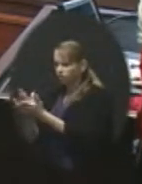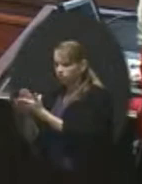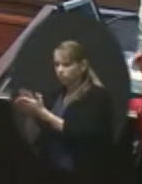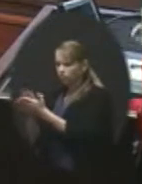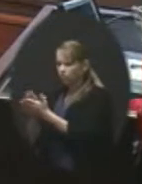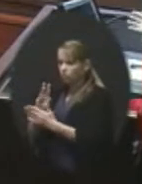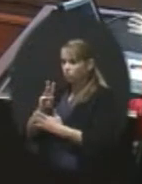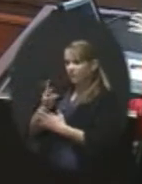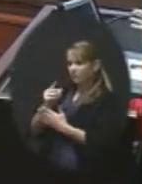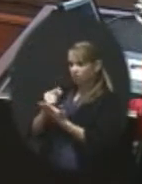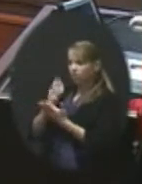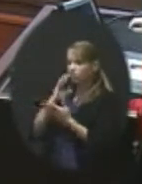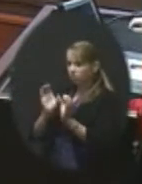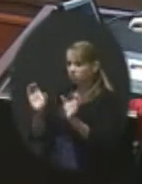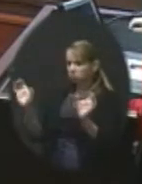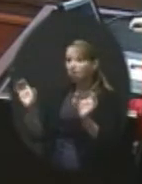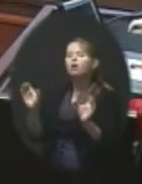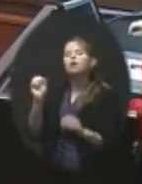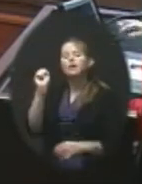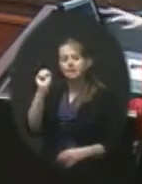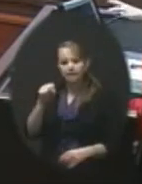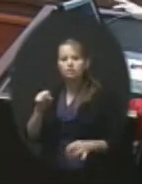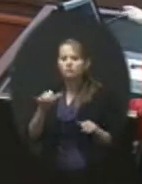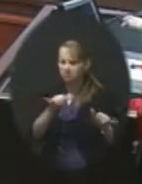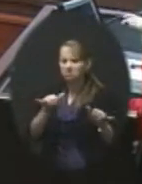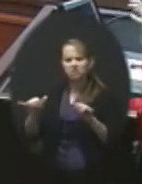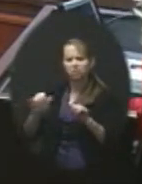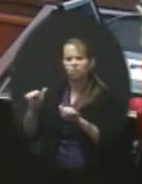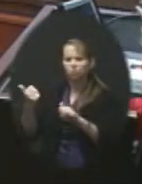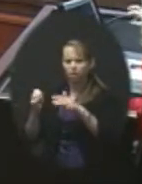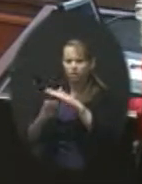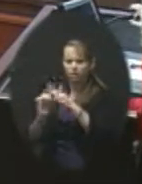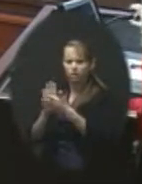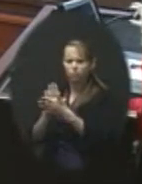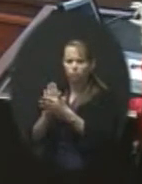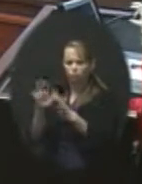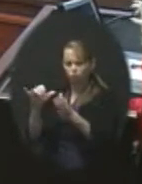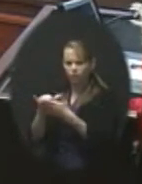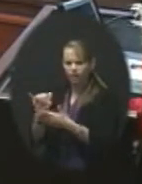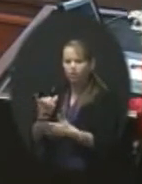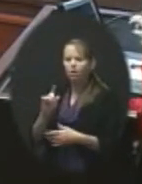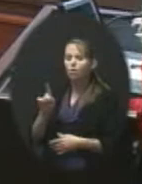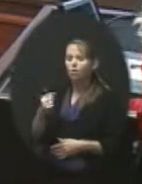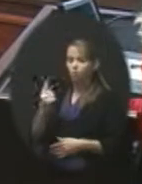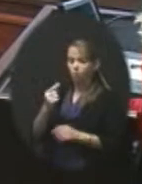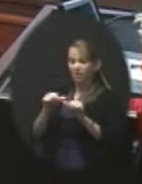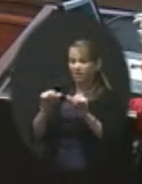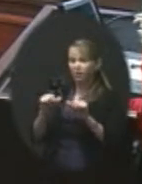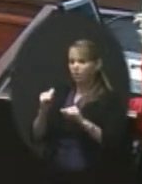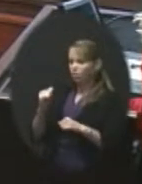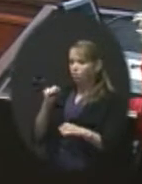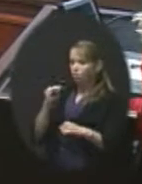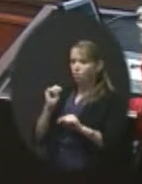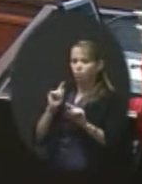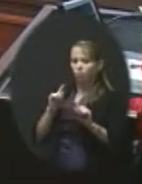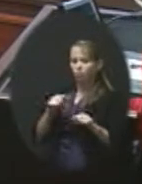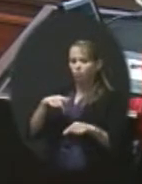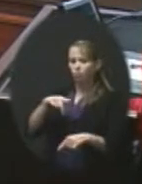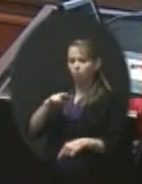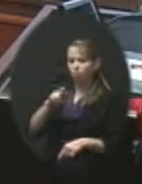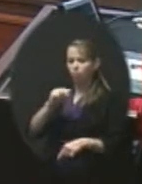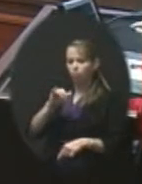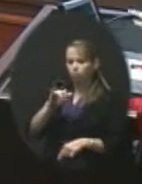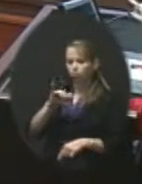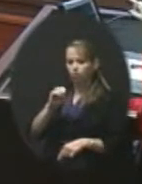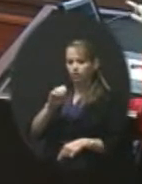sixth grade. will. And that's not dissimilar to other elementary schools that we have. The only area that will not go to Prairie Trail will be